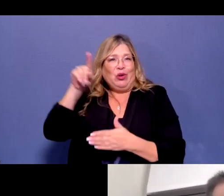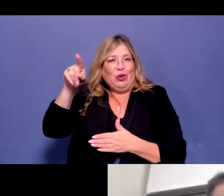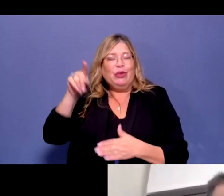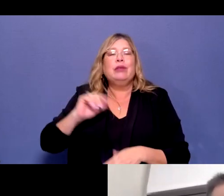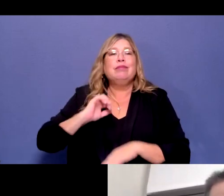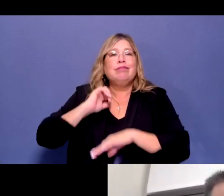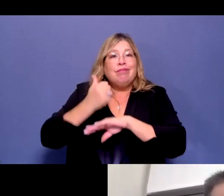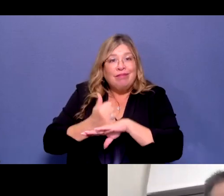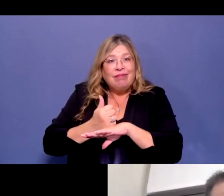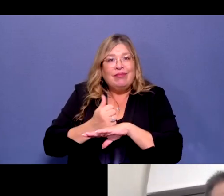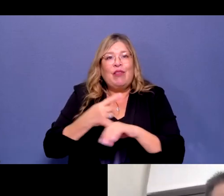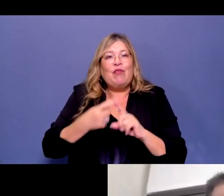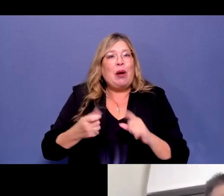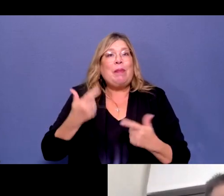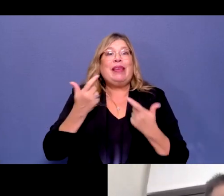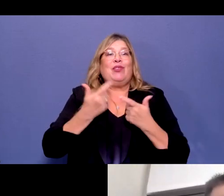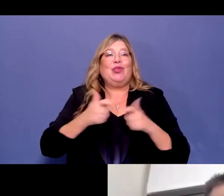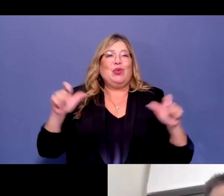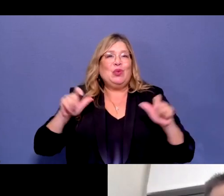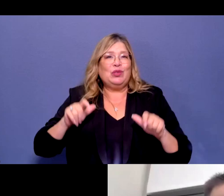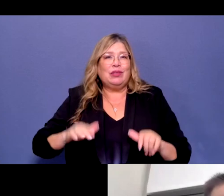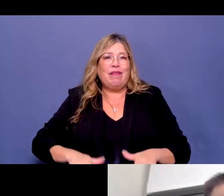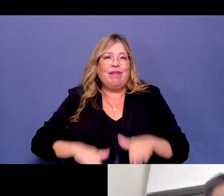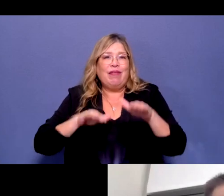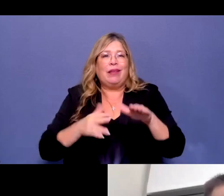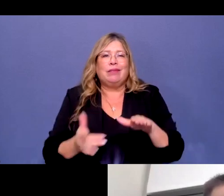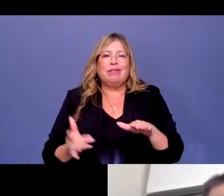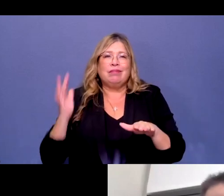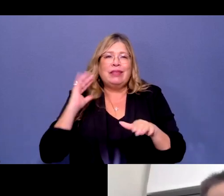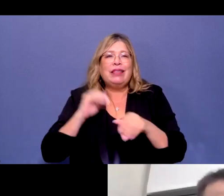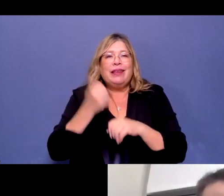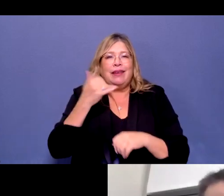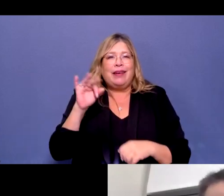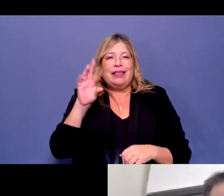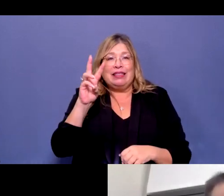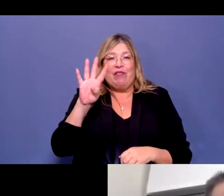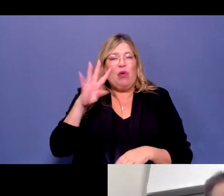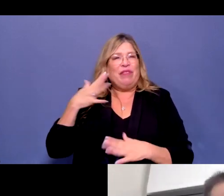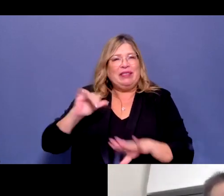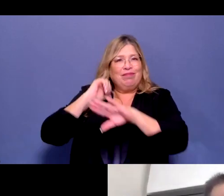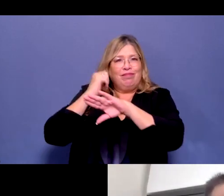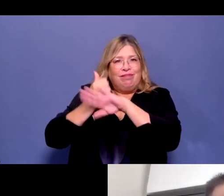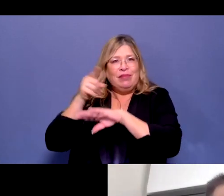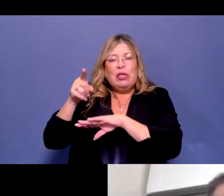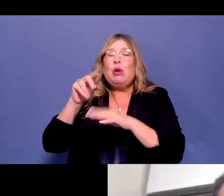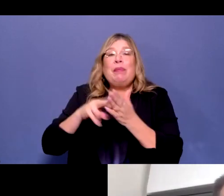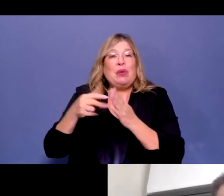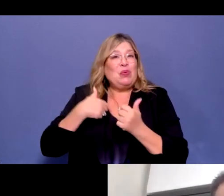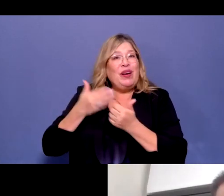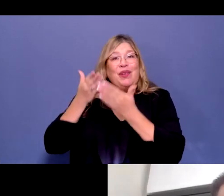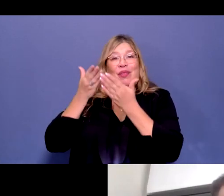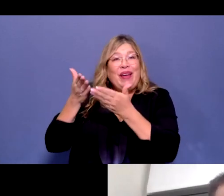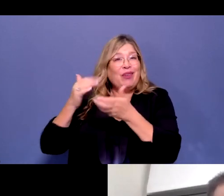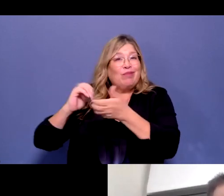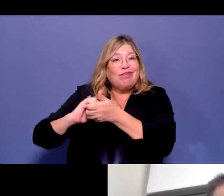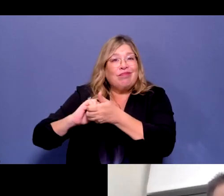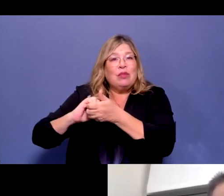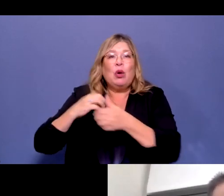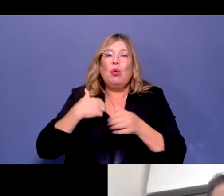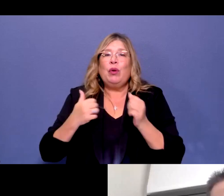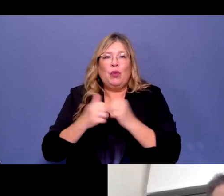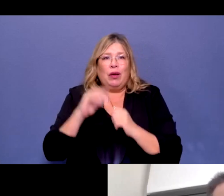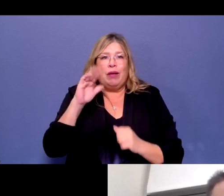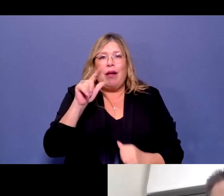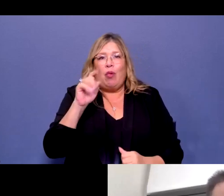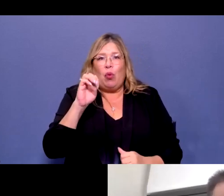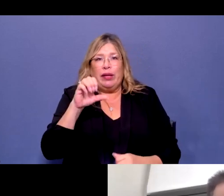as a result of the major flooding back in 1964. And so we have a presence up there, certainly locked in with Cal OES, making